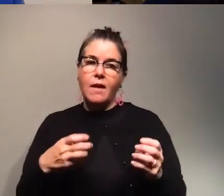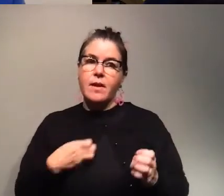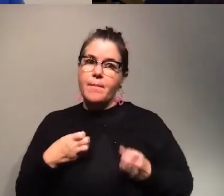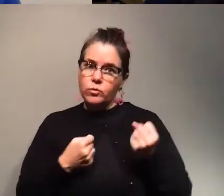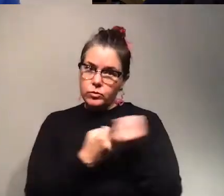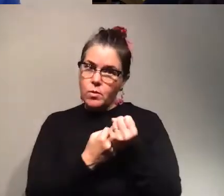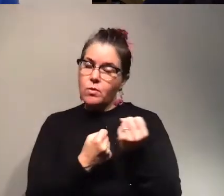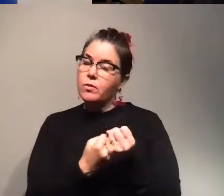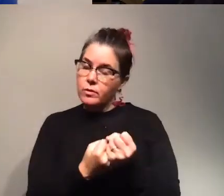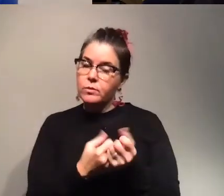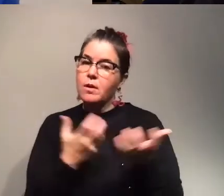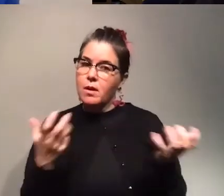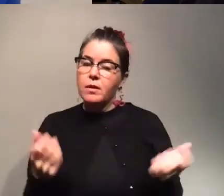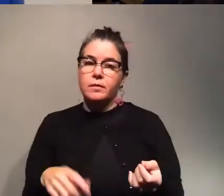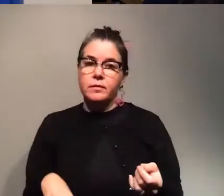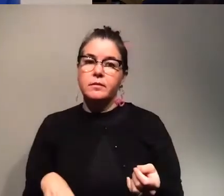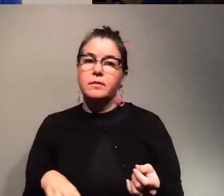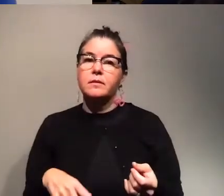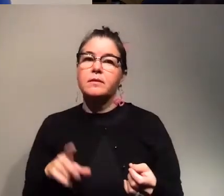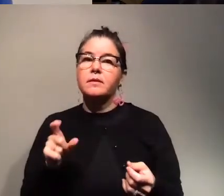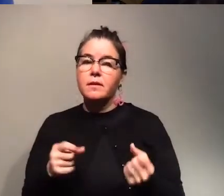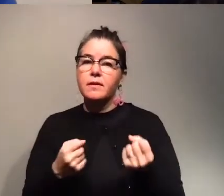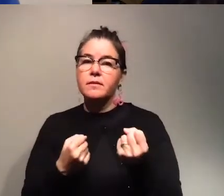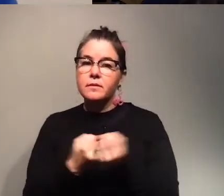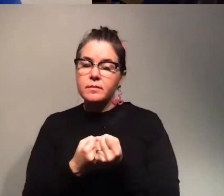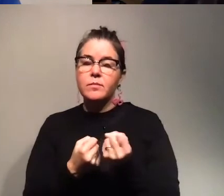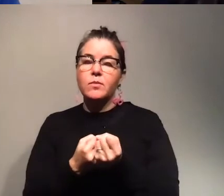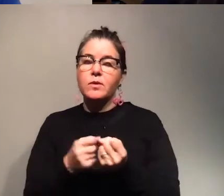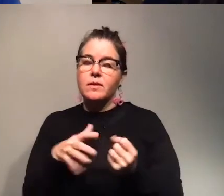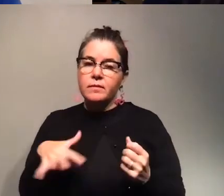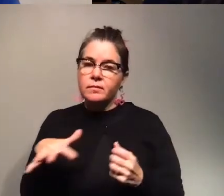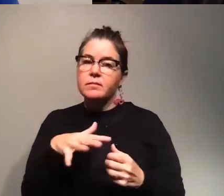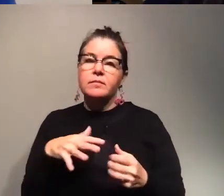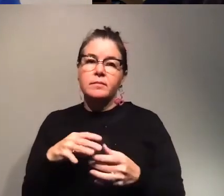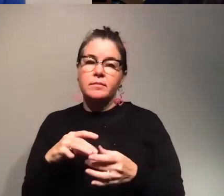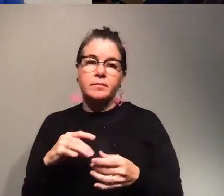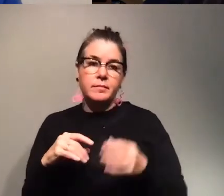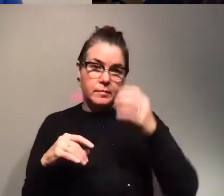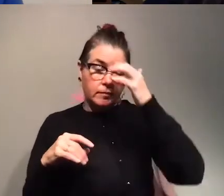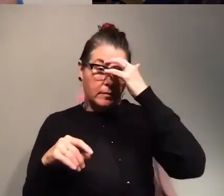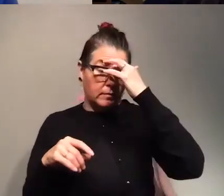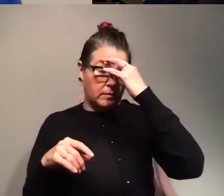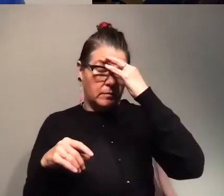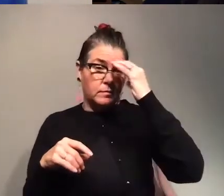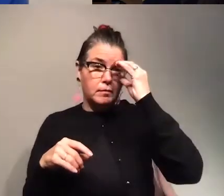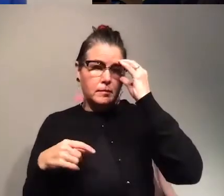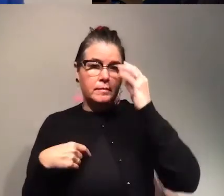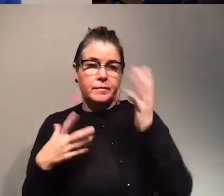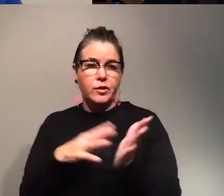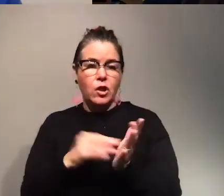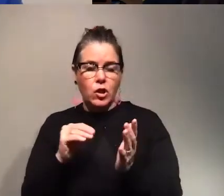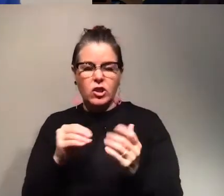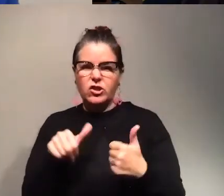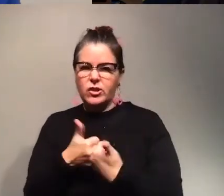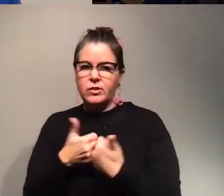and having a supportive and strong cohort it's very important so another thing that i have learned that it's challenging